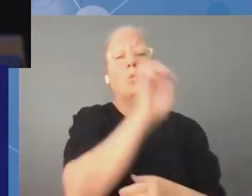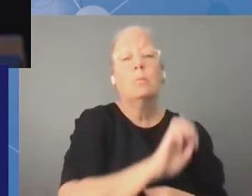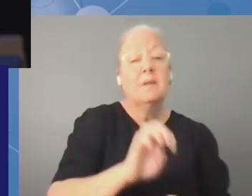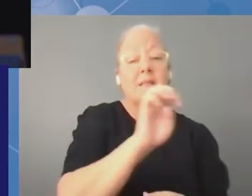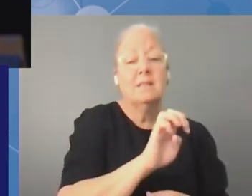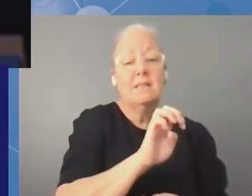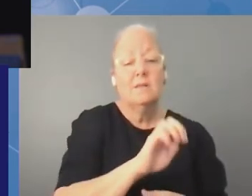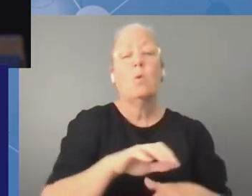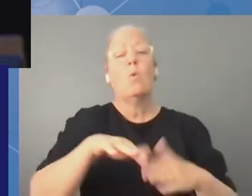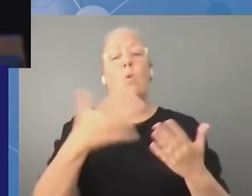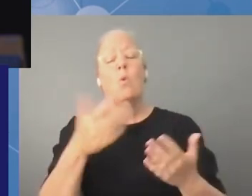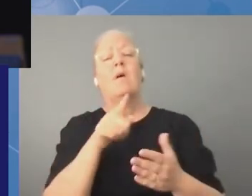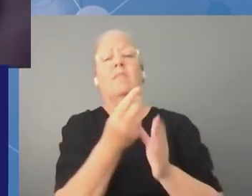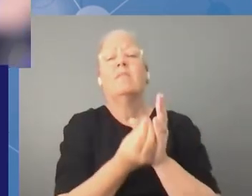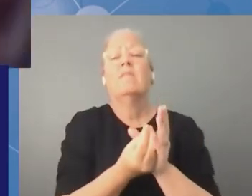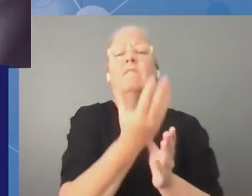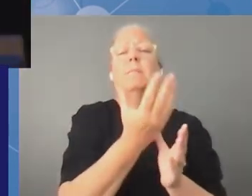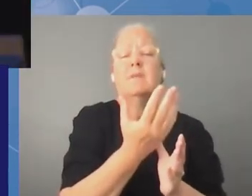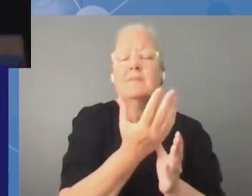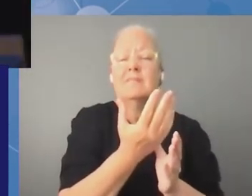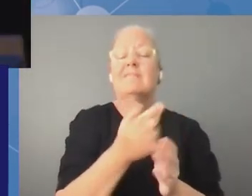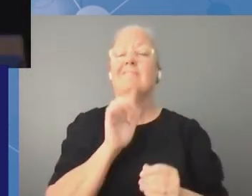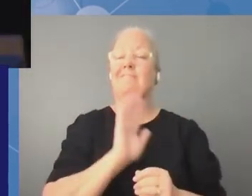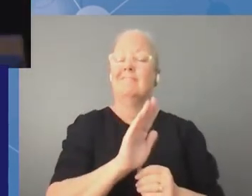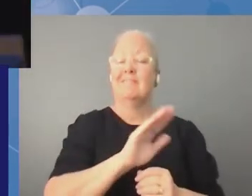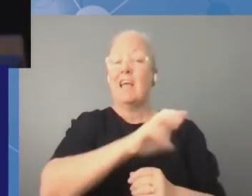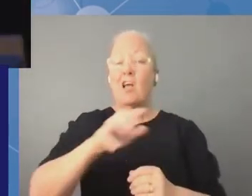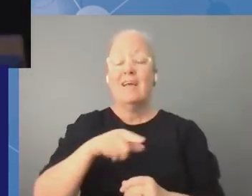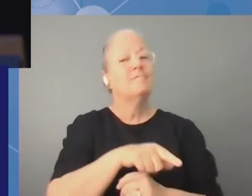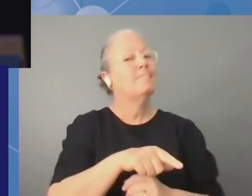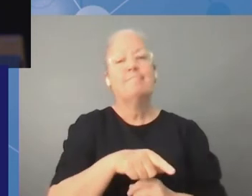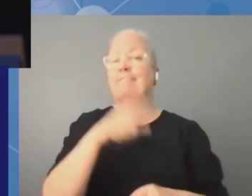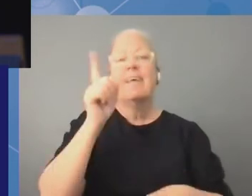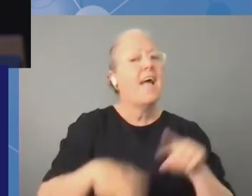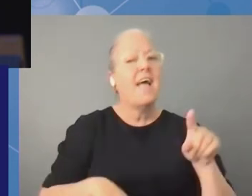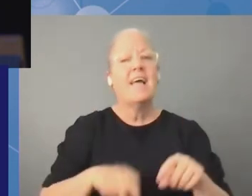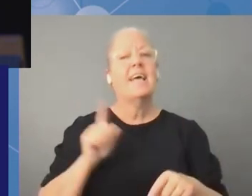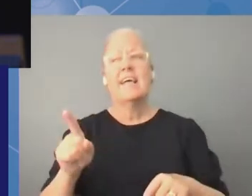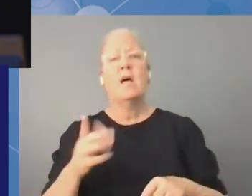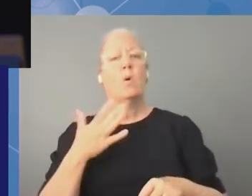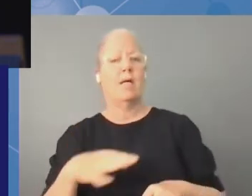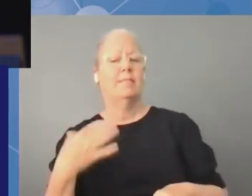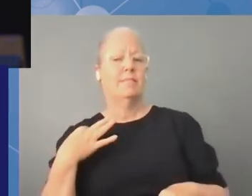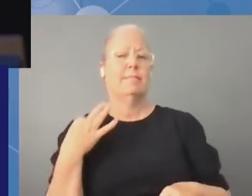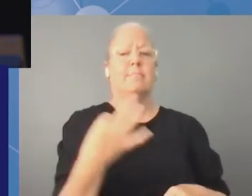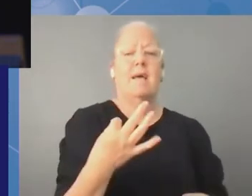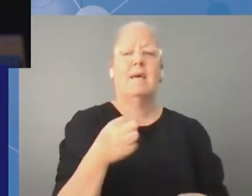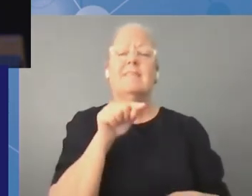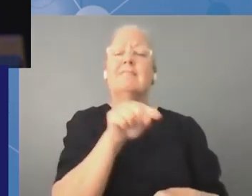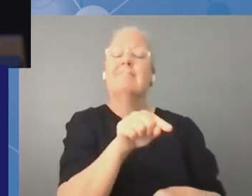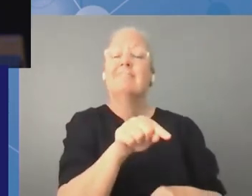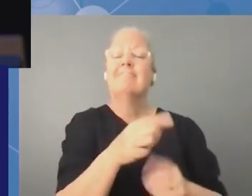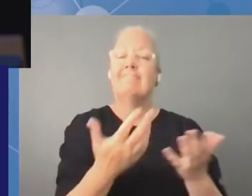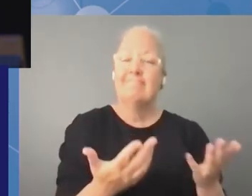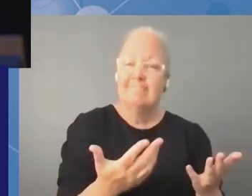countries are excluded from applying from the fellowships and other groups have